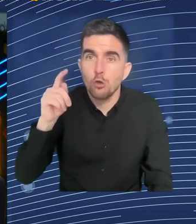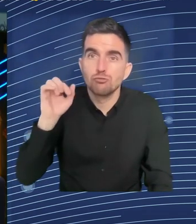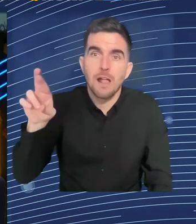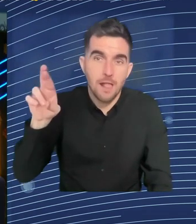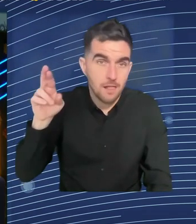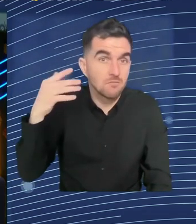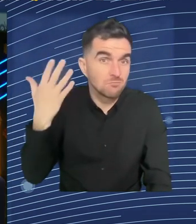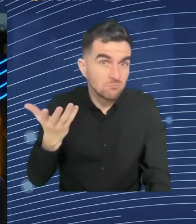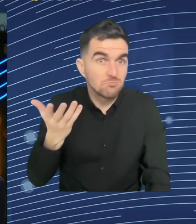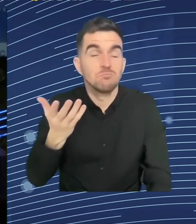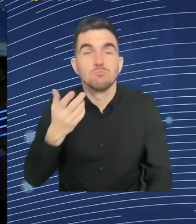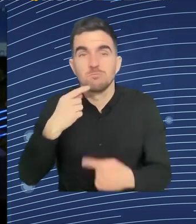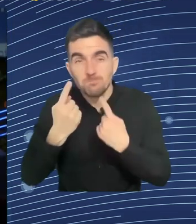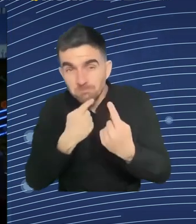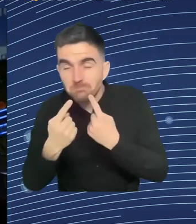Thank you. Thanks.